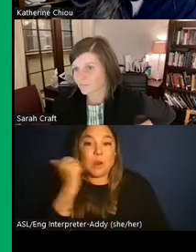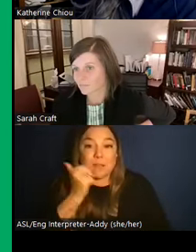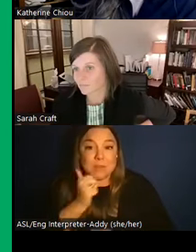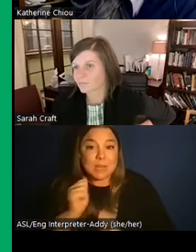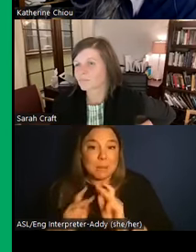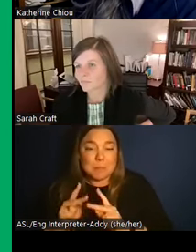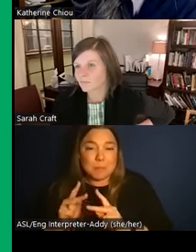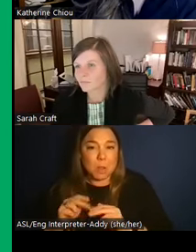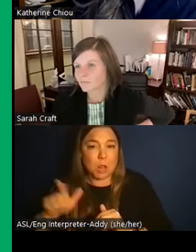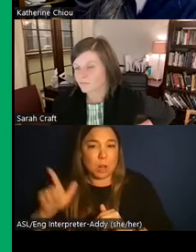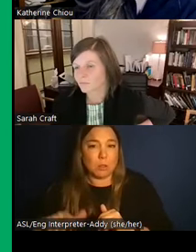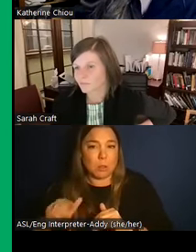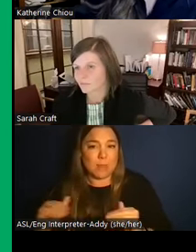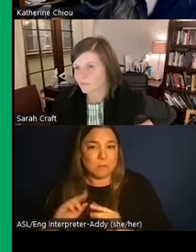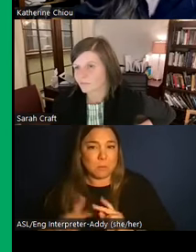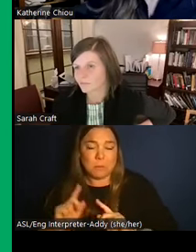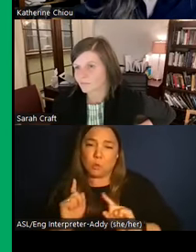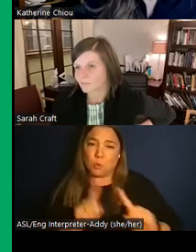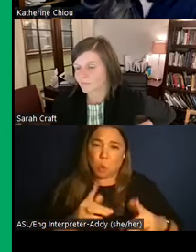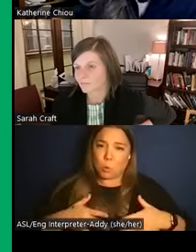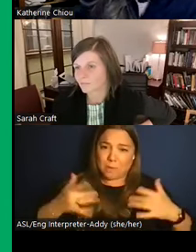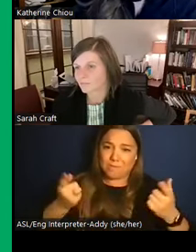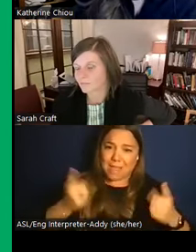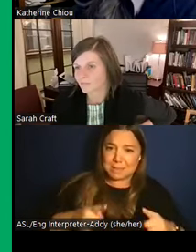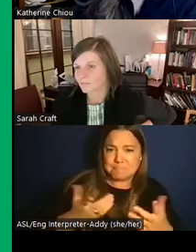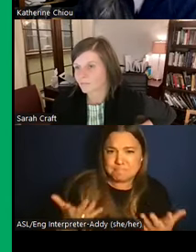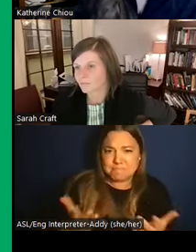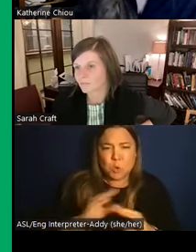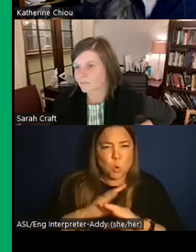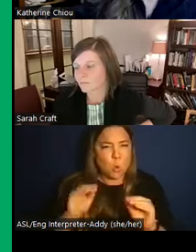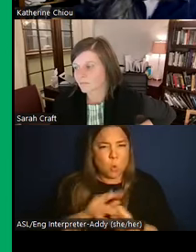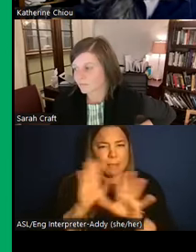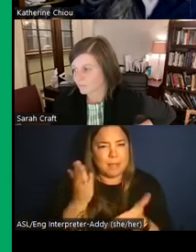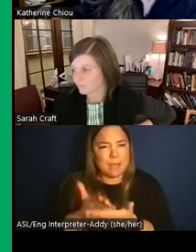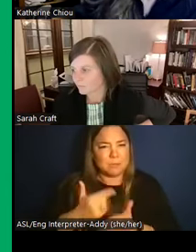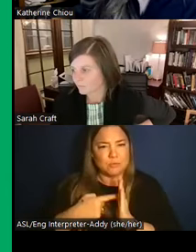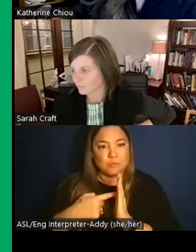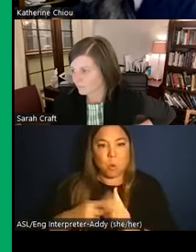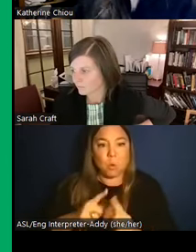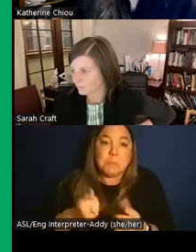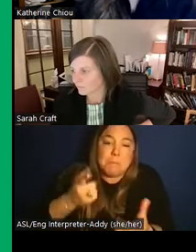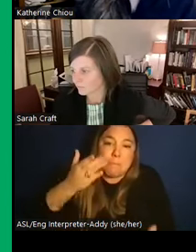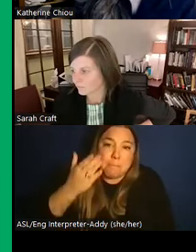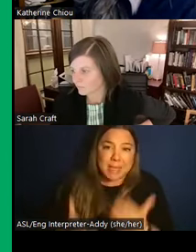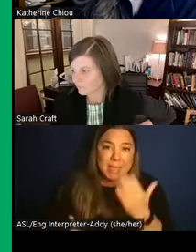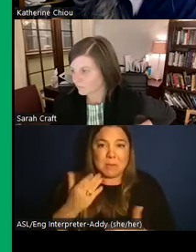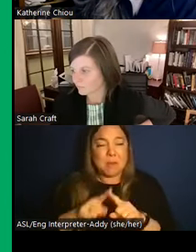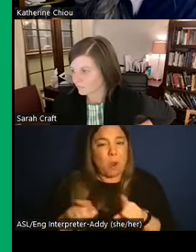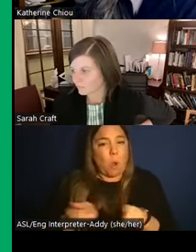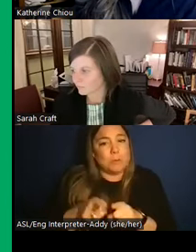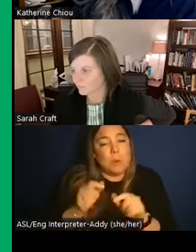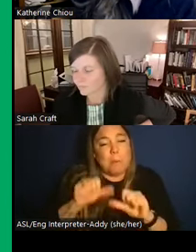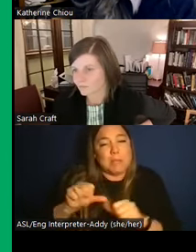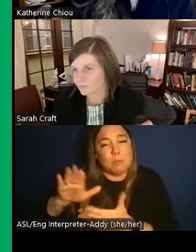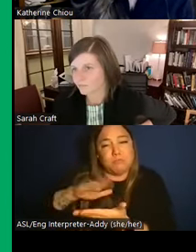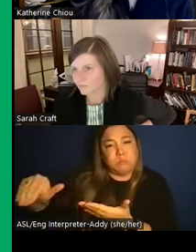Jose de Moro. We don't have clear evidence that suggests that they could have been, but at the same time they could have been excluded because this